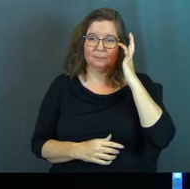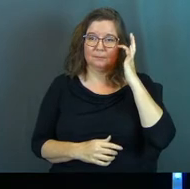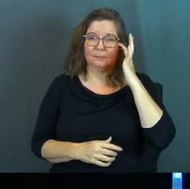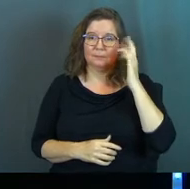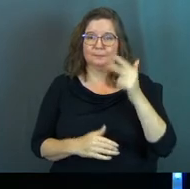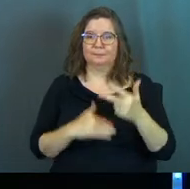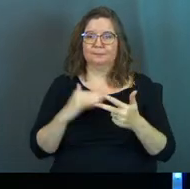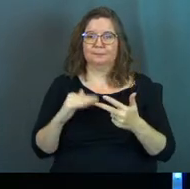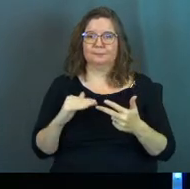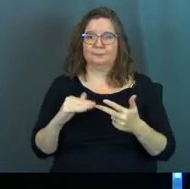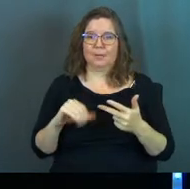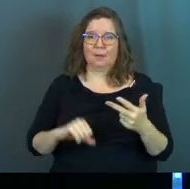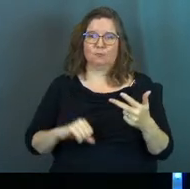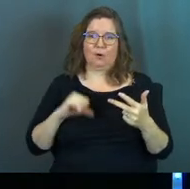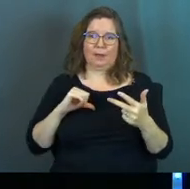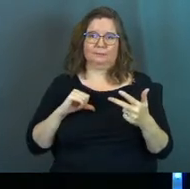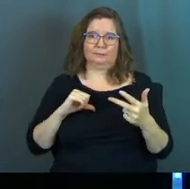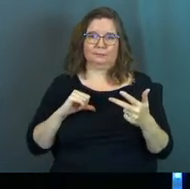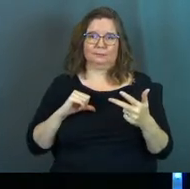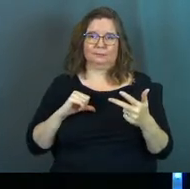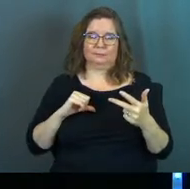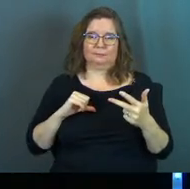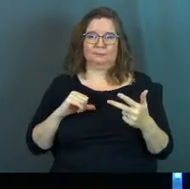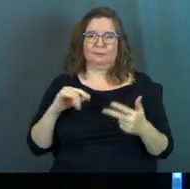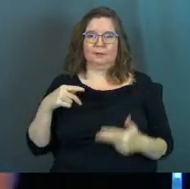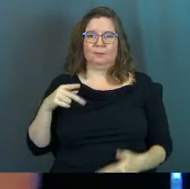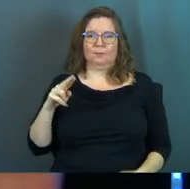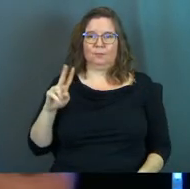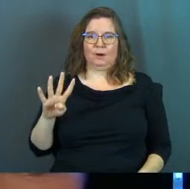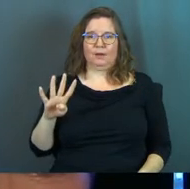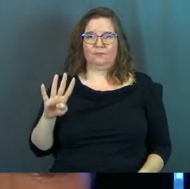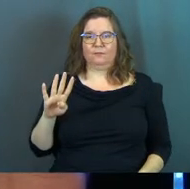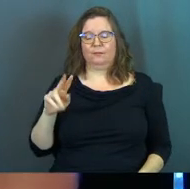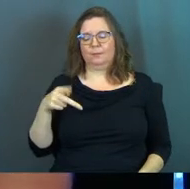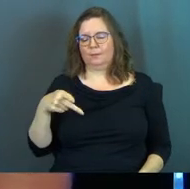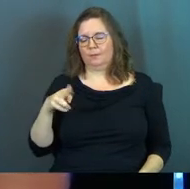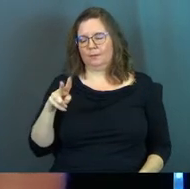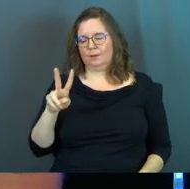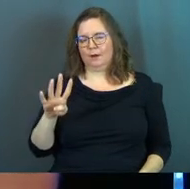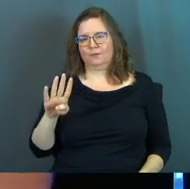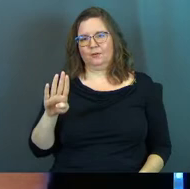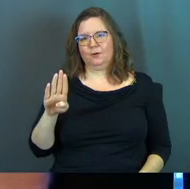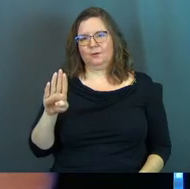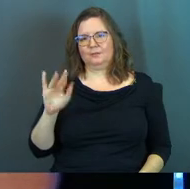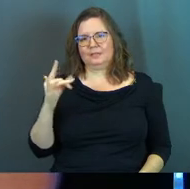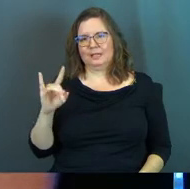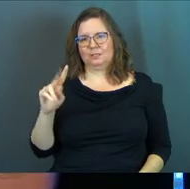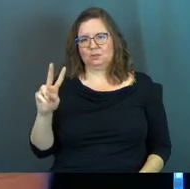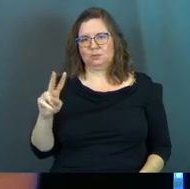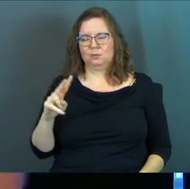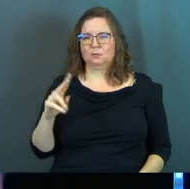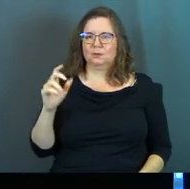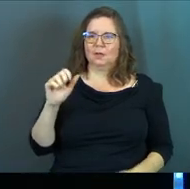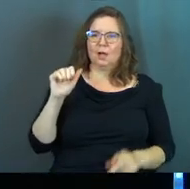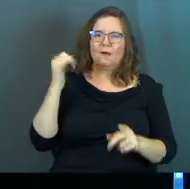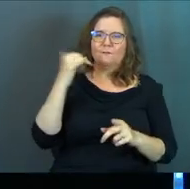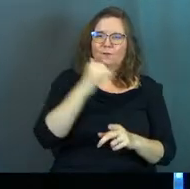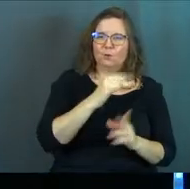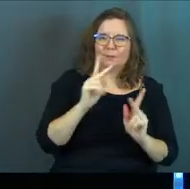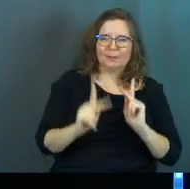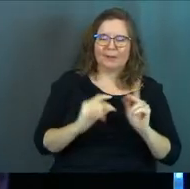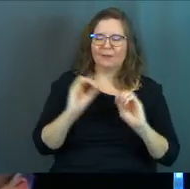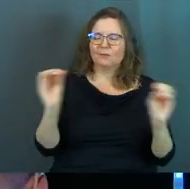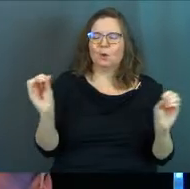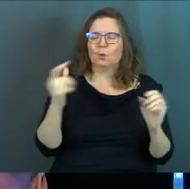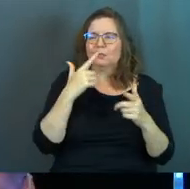Next one, pride. Proverbs 18.2. love this. Fools have no interest in understanding. They only want to air their own opinions.